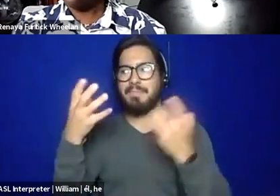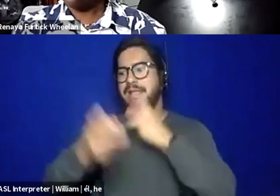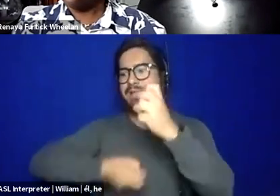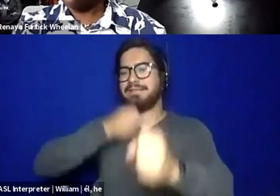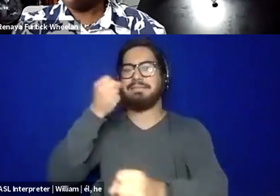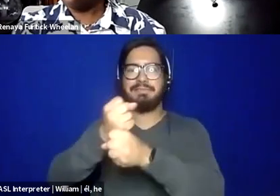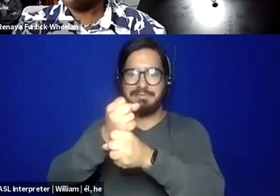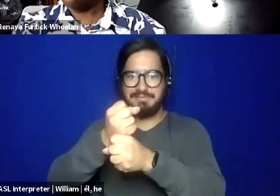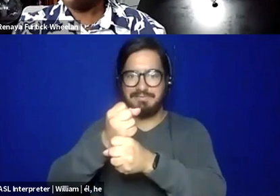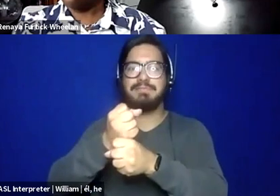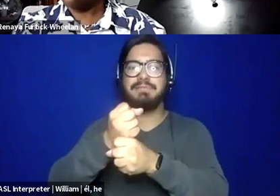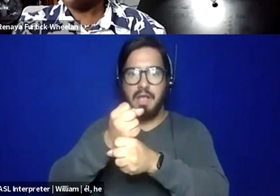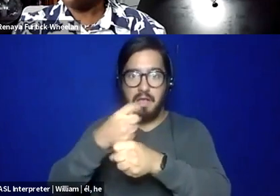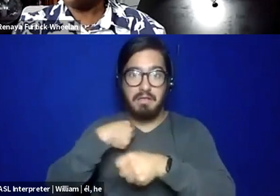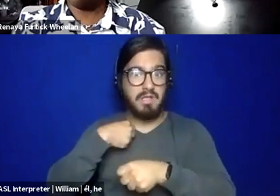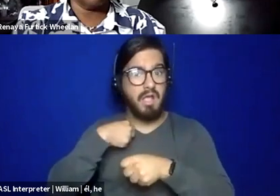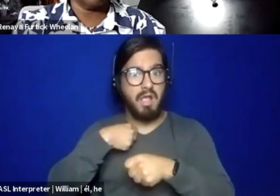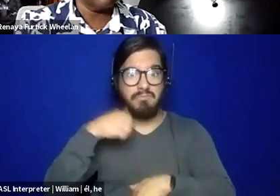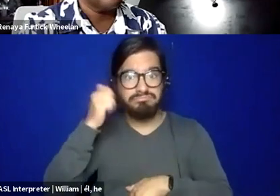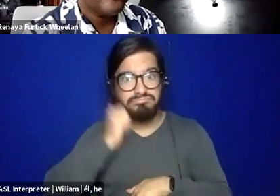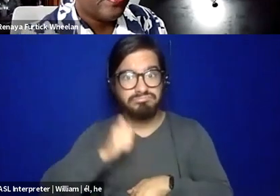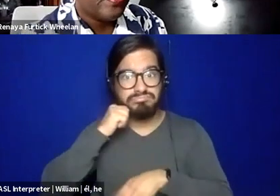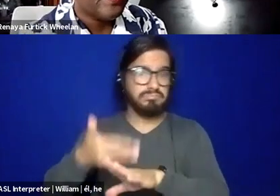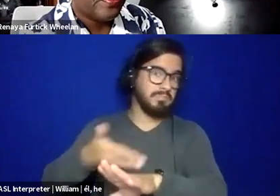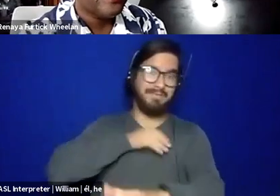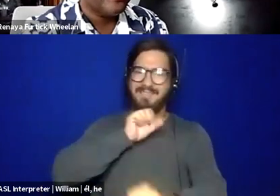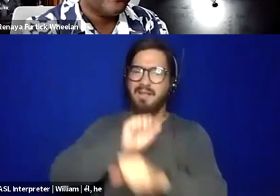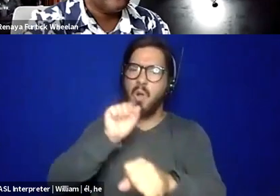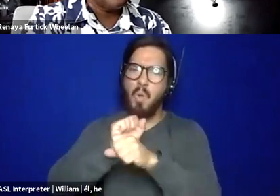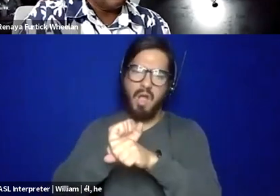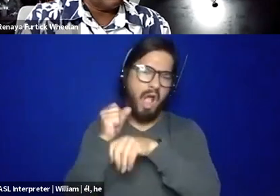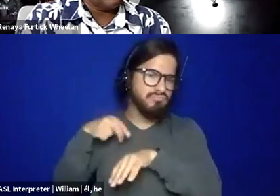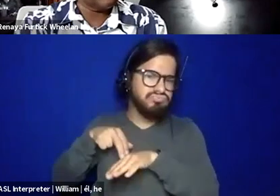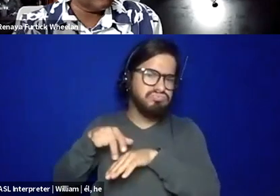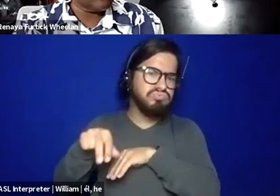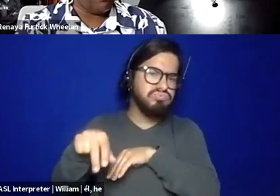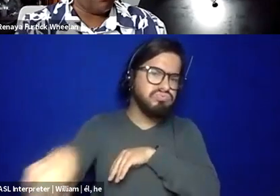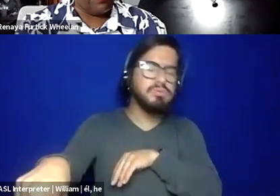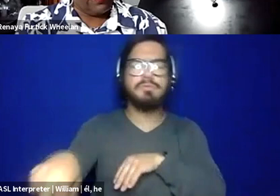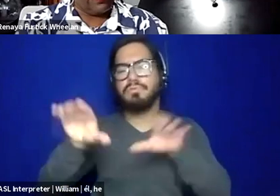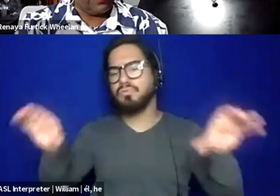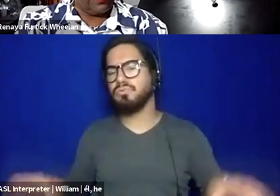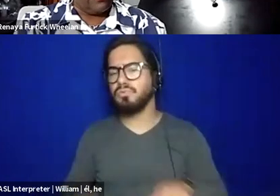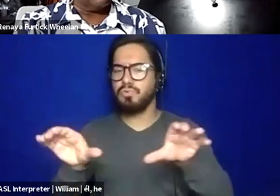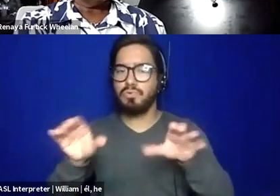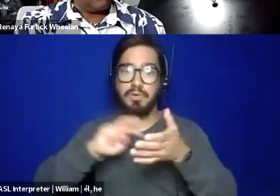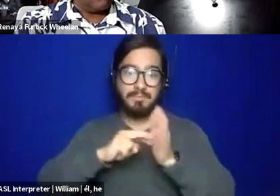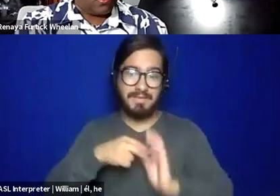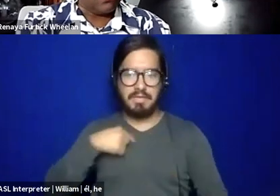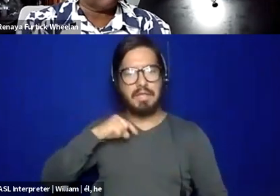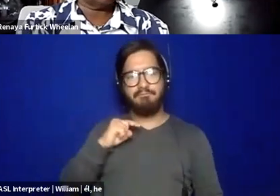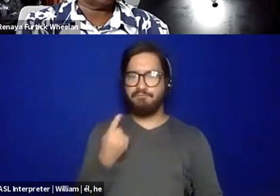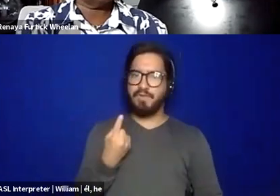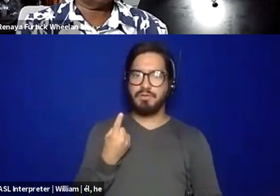trained my body to get up and take a walk every morning before I start work. So it kind of just lets me know, like, I'm first and like everything